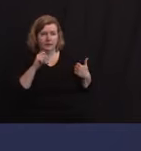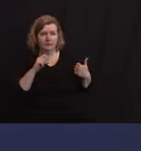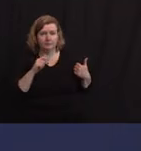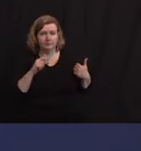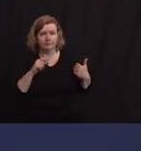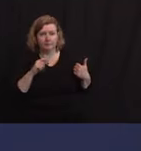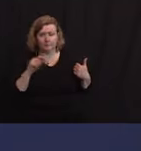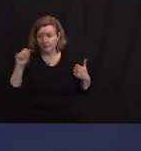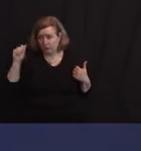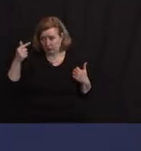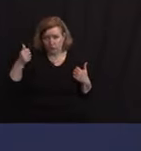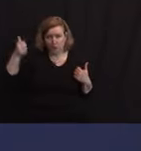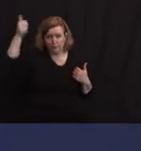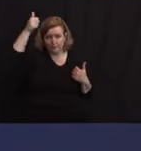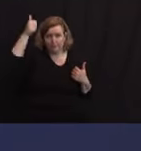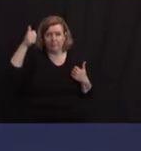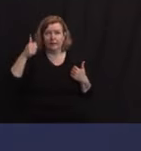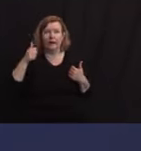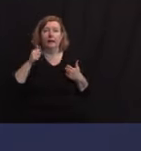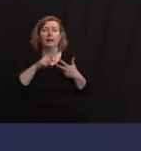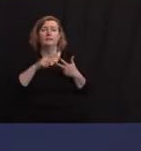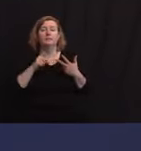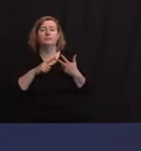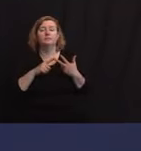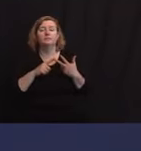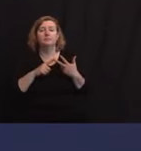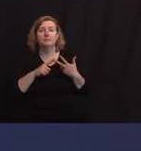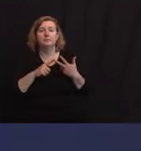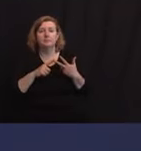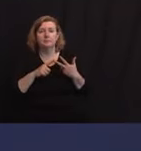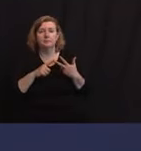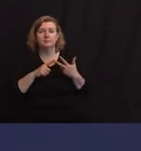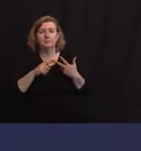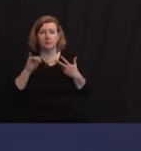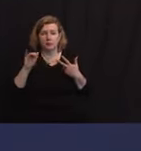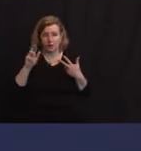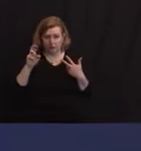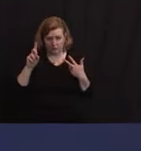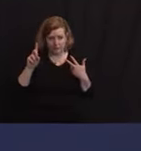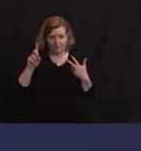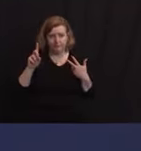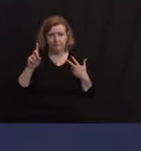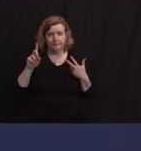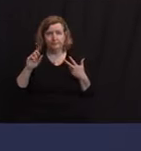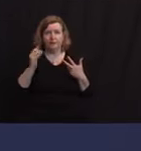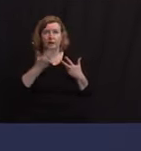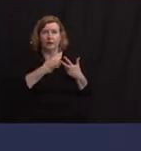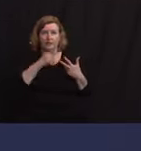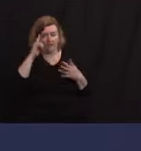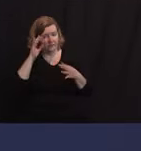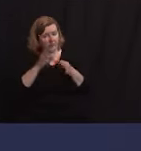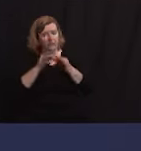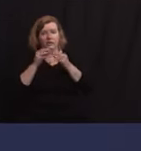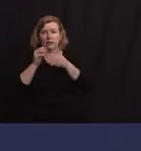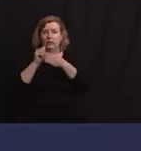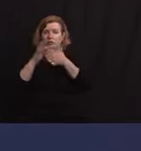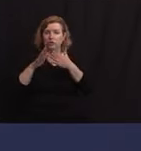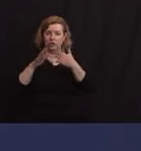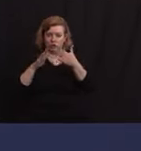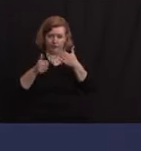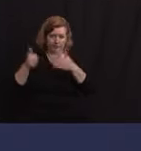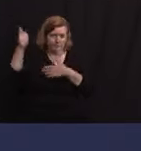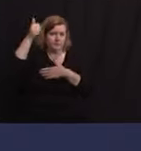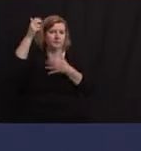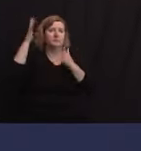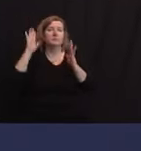Jared, faith leaders, how many members, Jared, of your faith